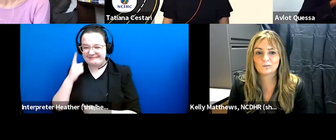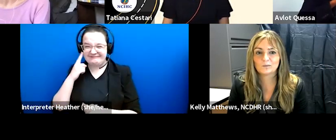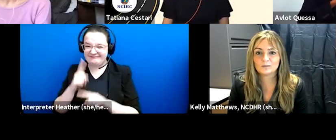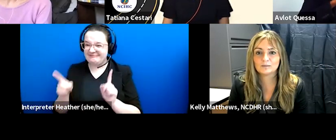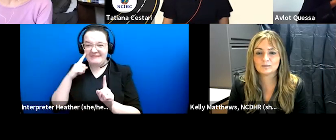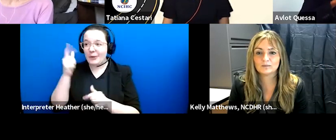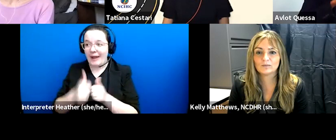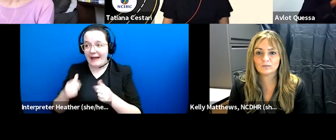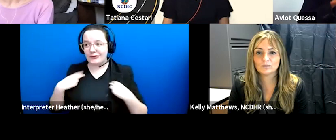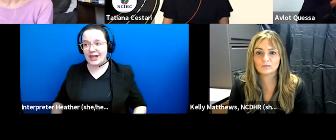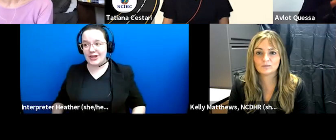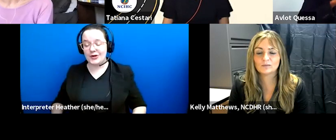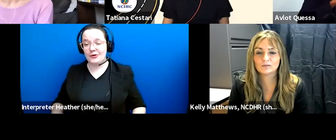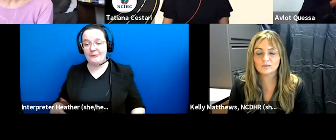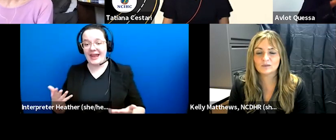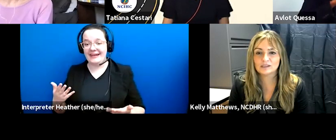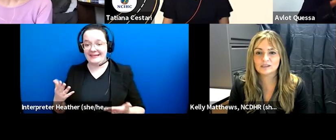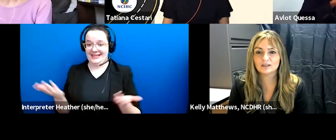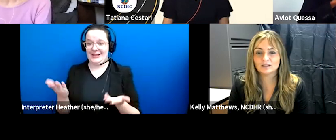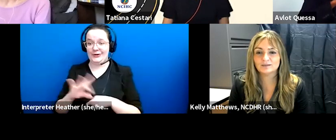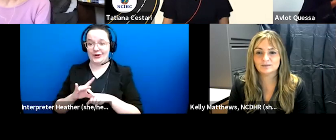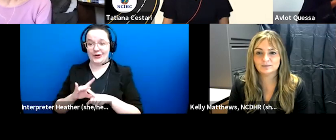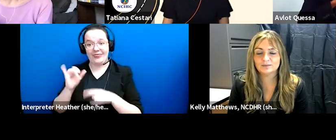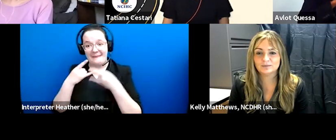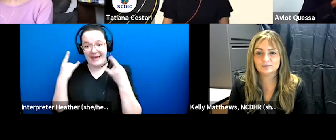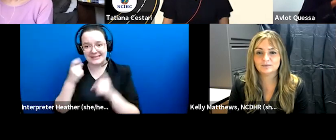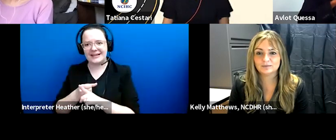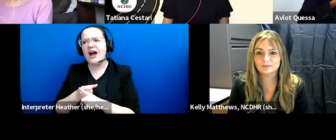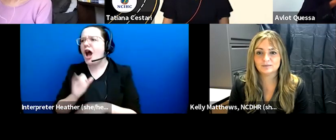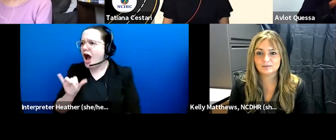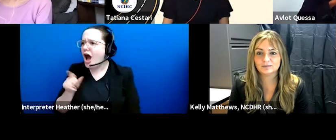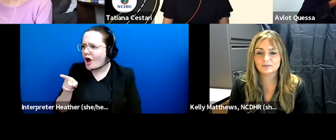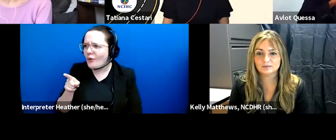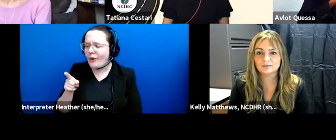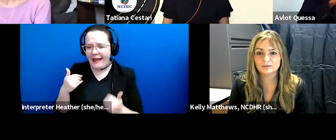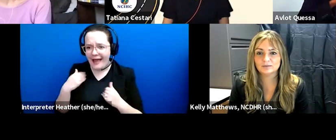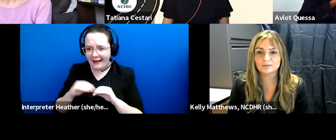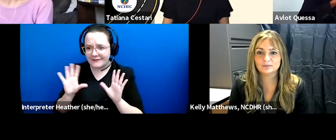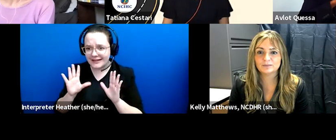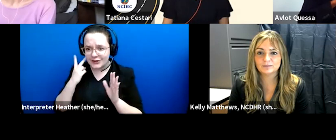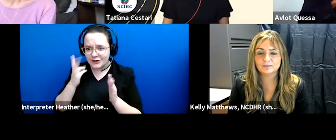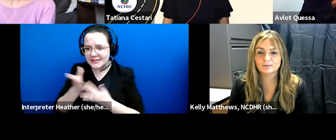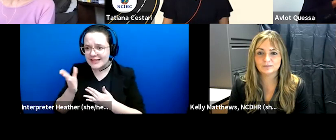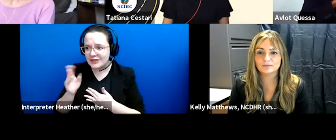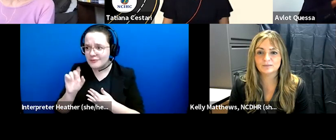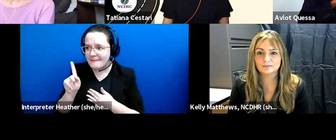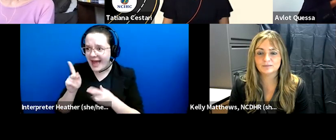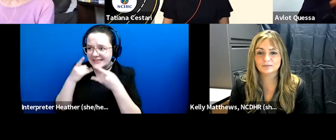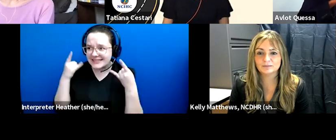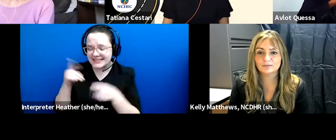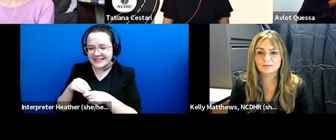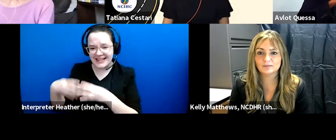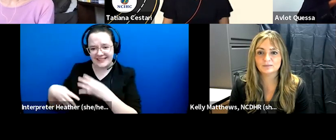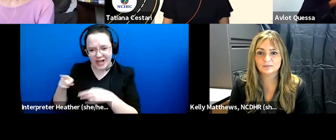walking around on this earth there are clear masks oh i want to know where do i get these clear masks brilliant